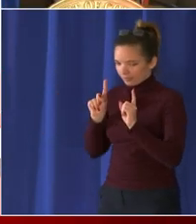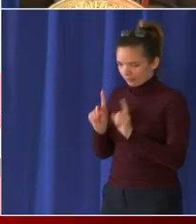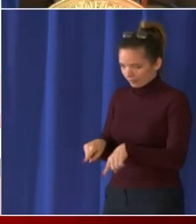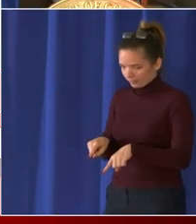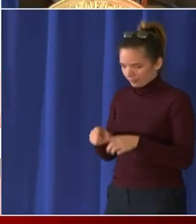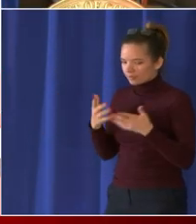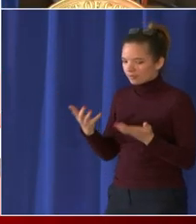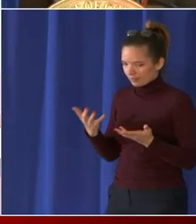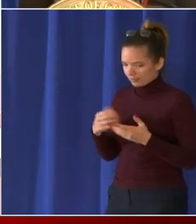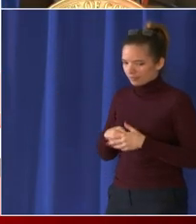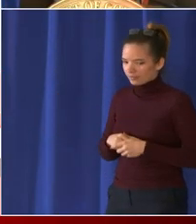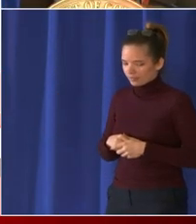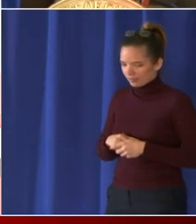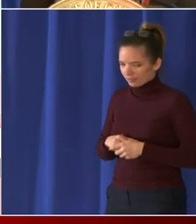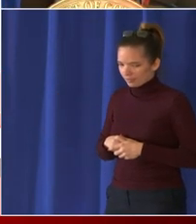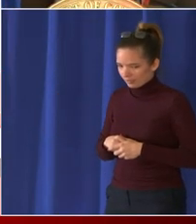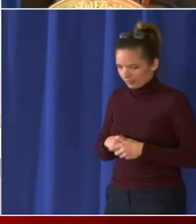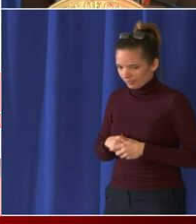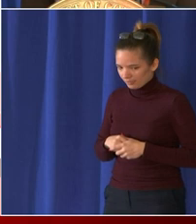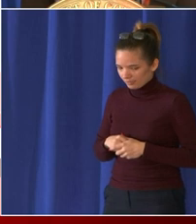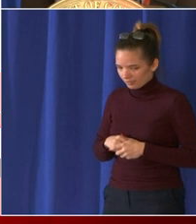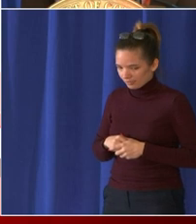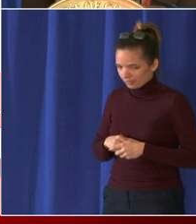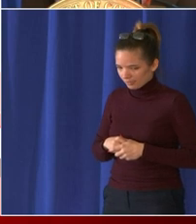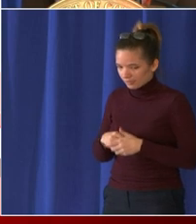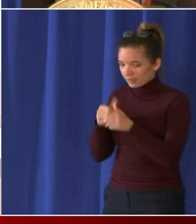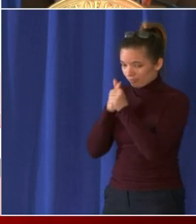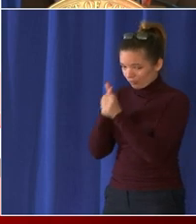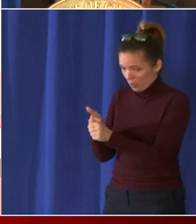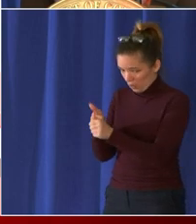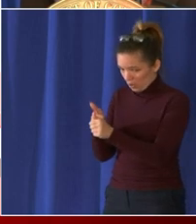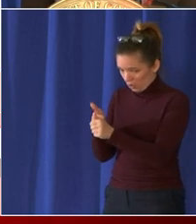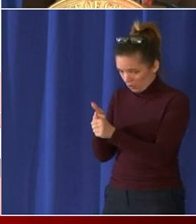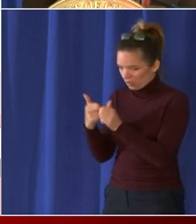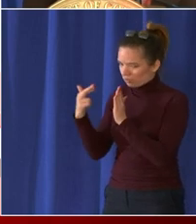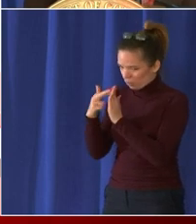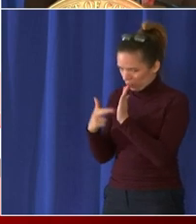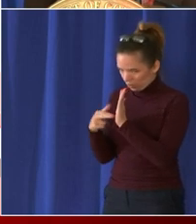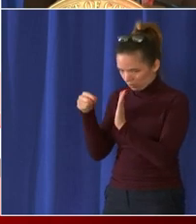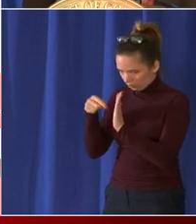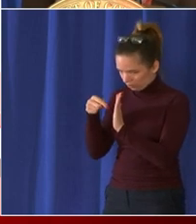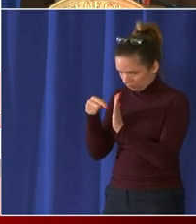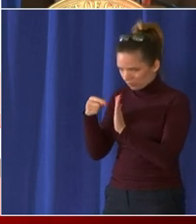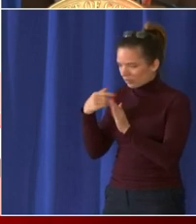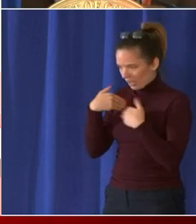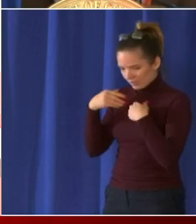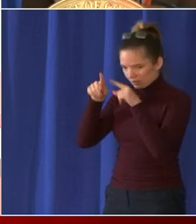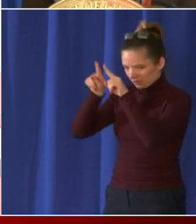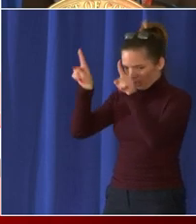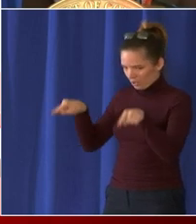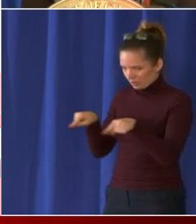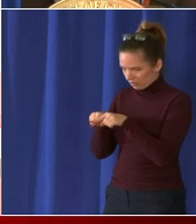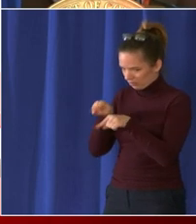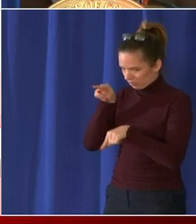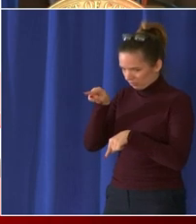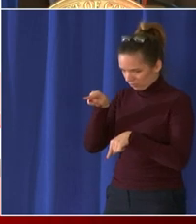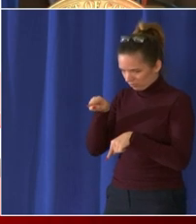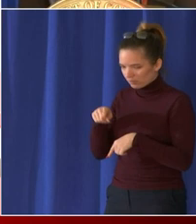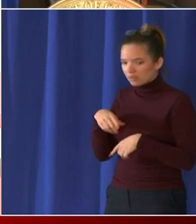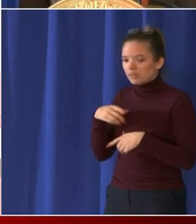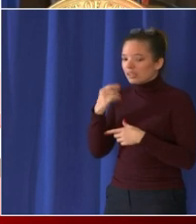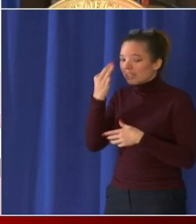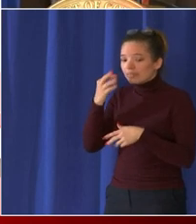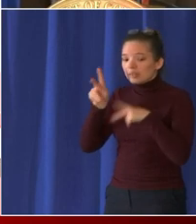we we are asking them to make their best efforts just like they do when they check people in to to have their seats